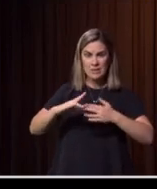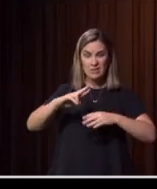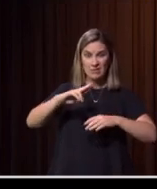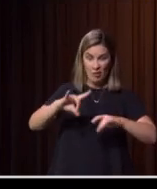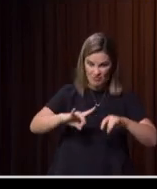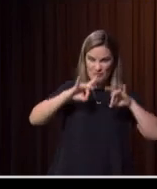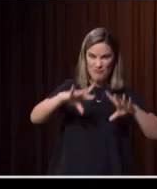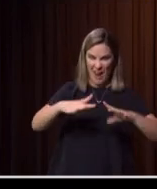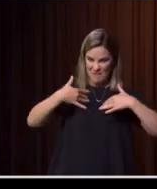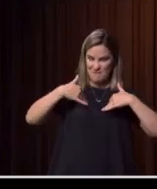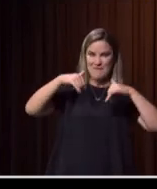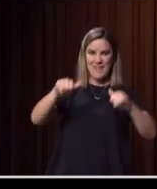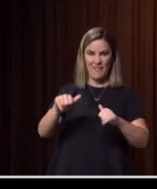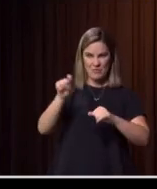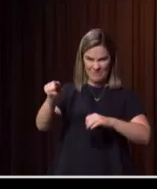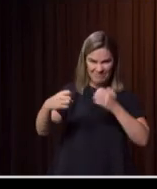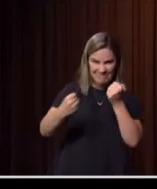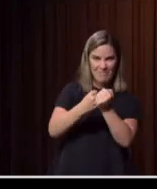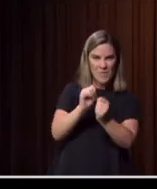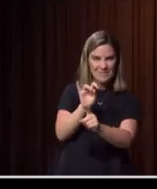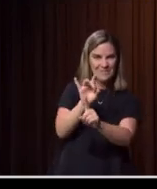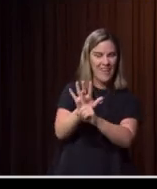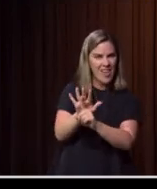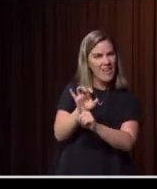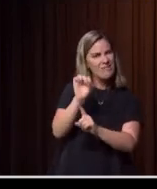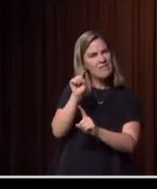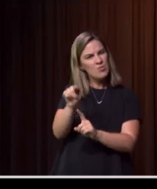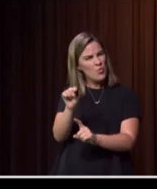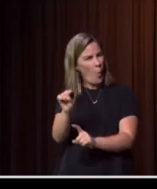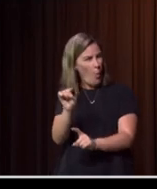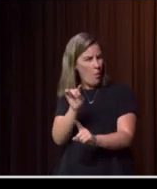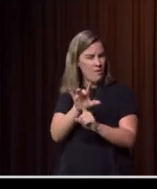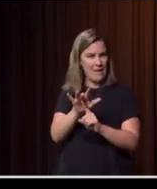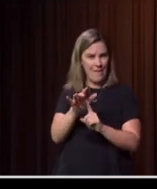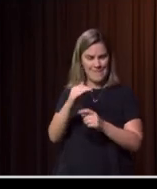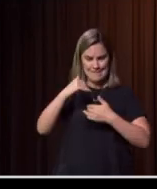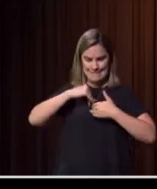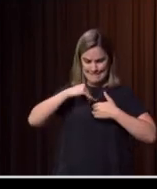What do you yourself look to, to find your inner well of strength?